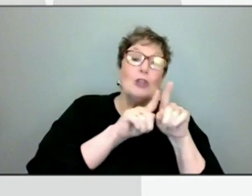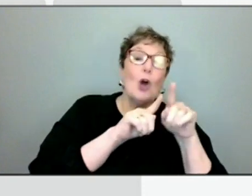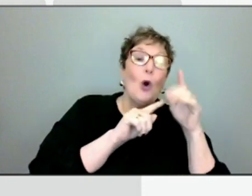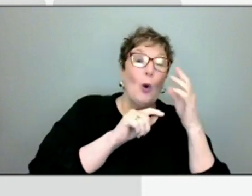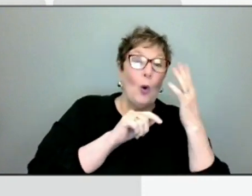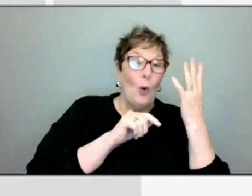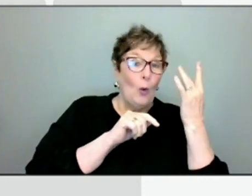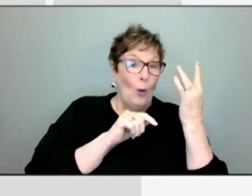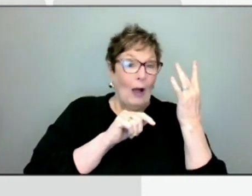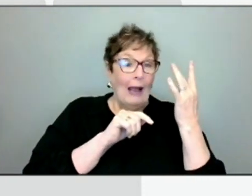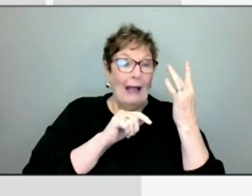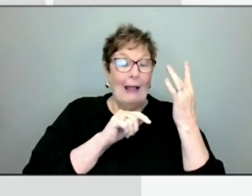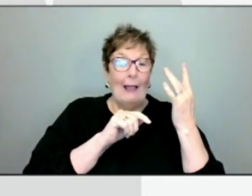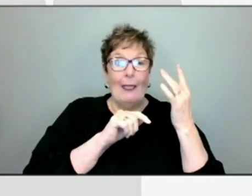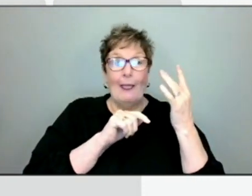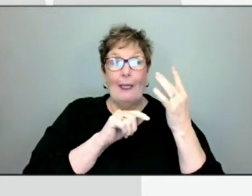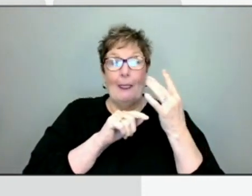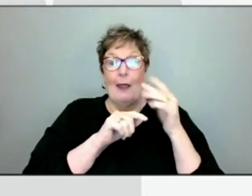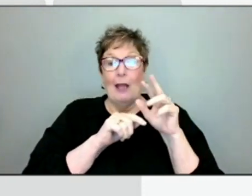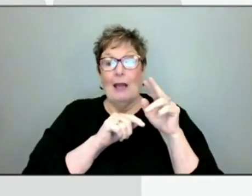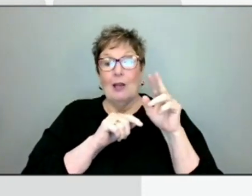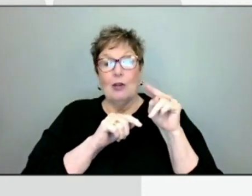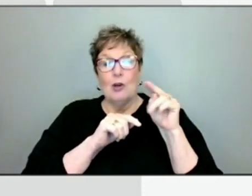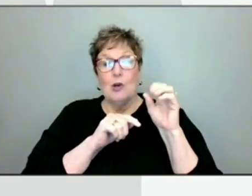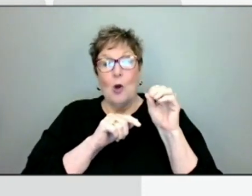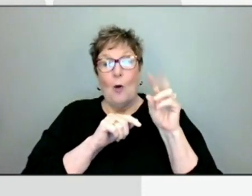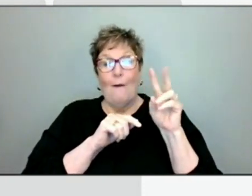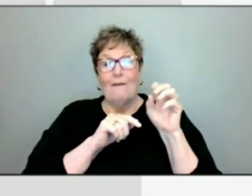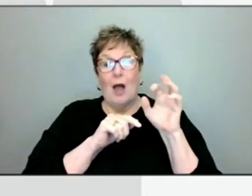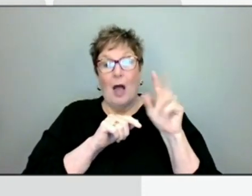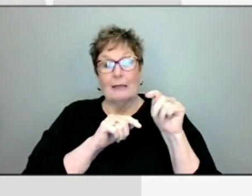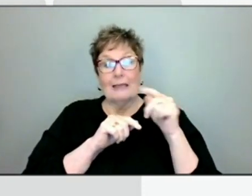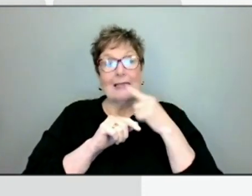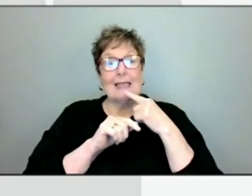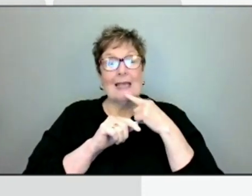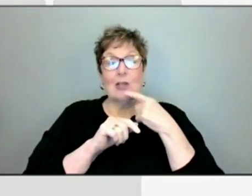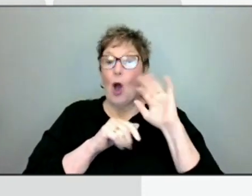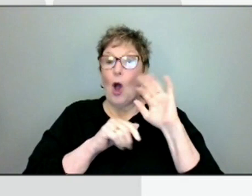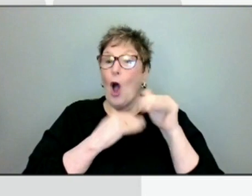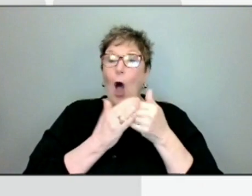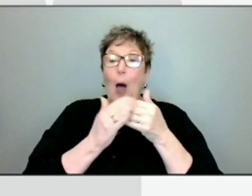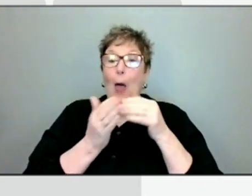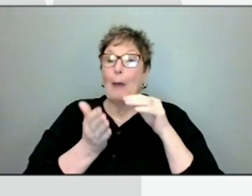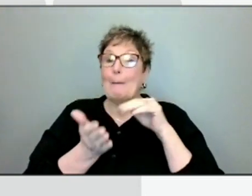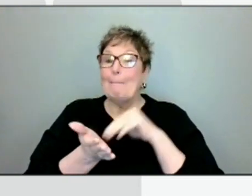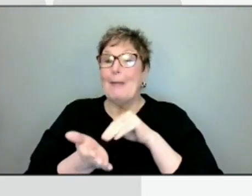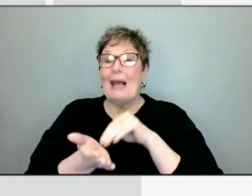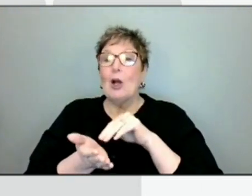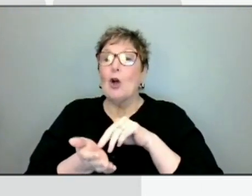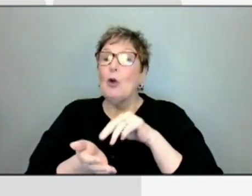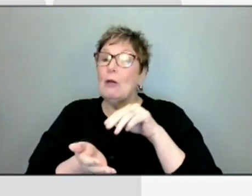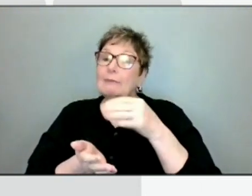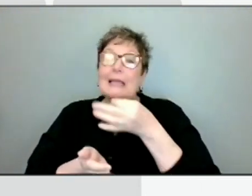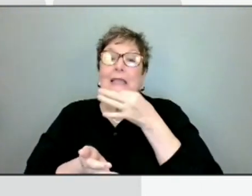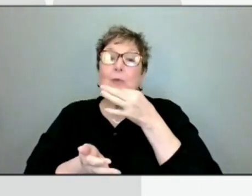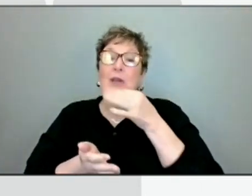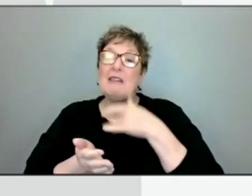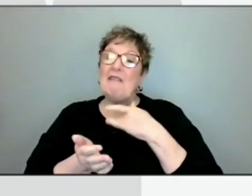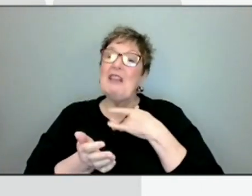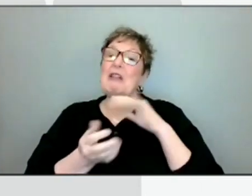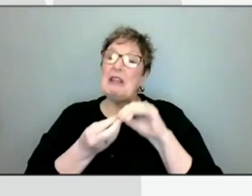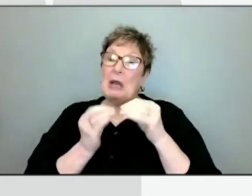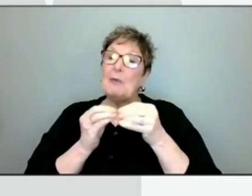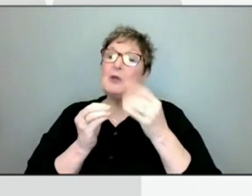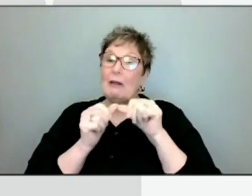of infectious disease for Novant said all the medical experts believe that these rates will continue to decrease through the spring